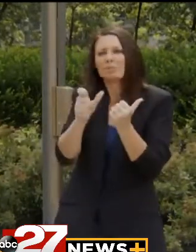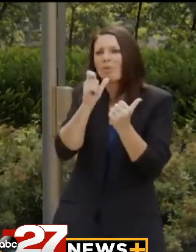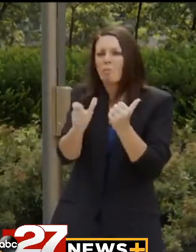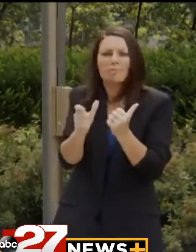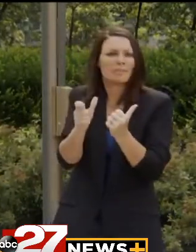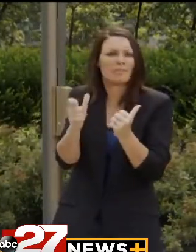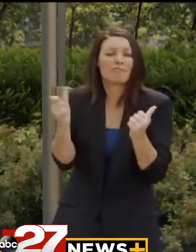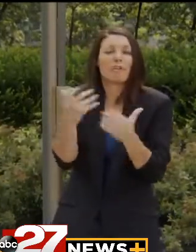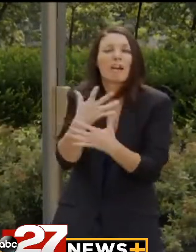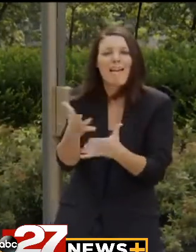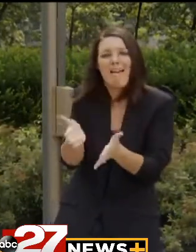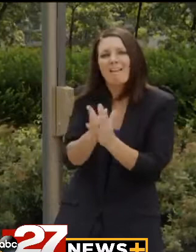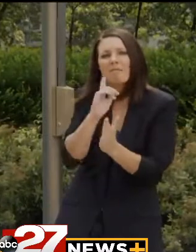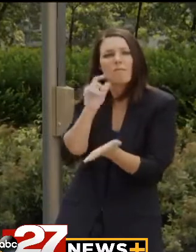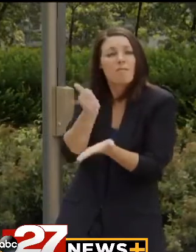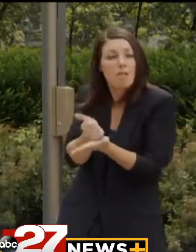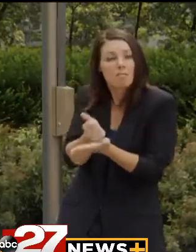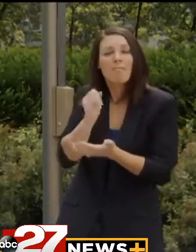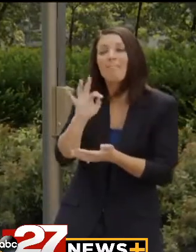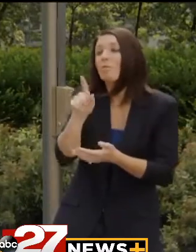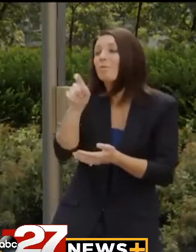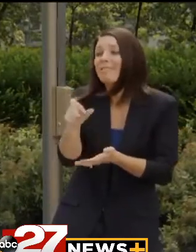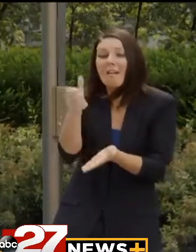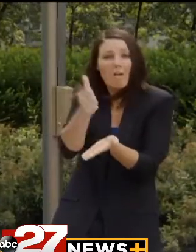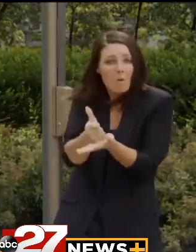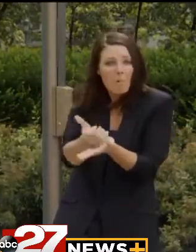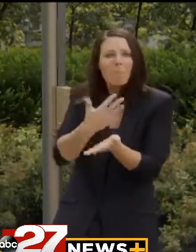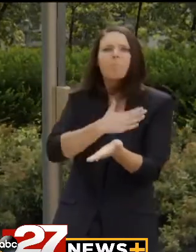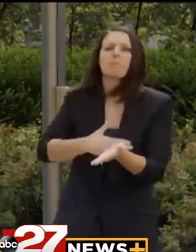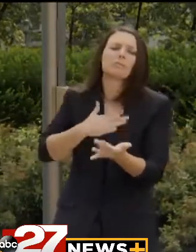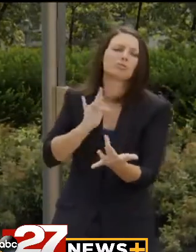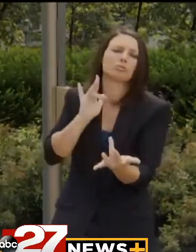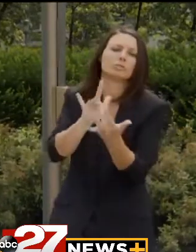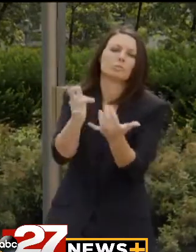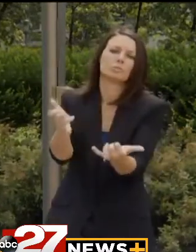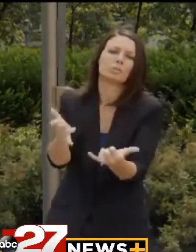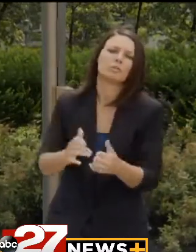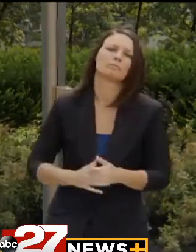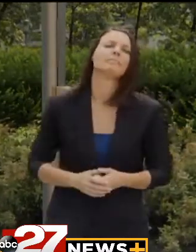to ask for help. So if you need that help, please reach out today.